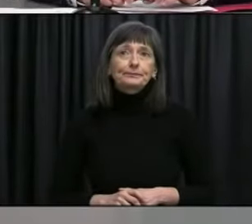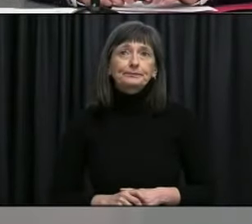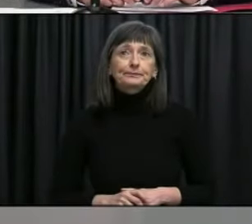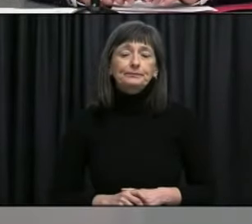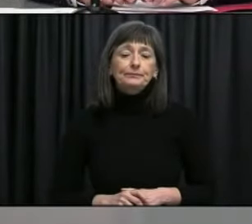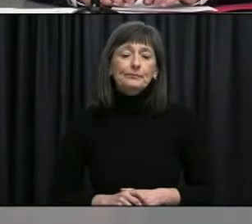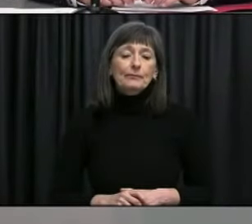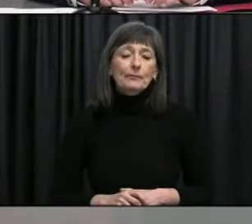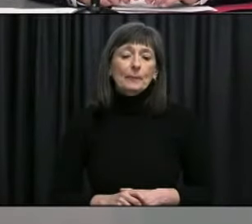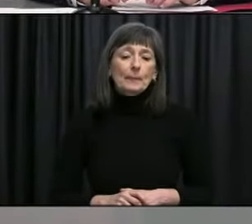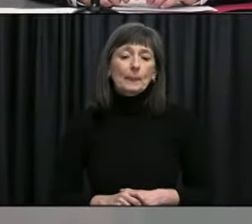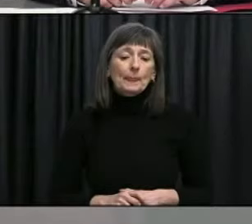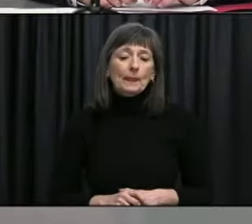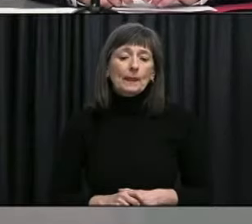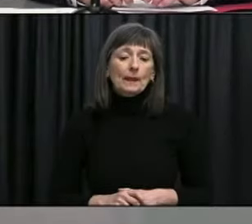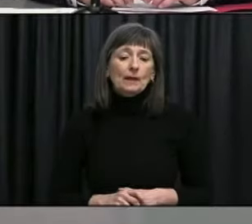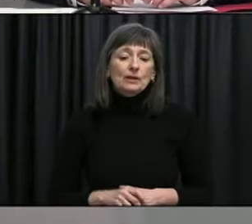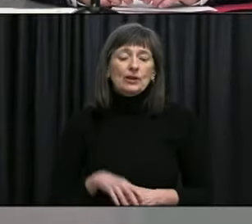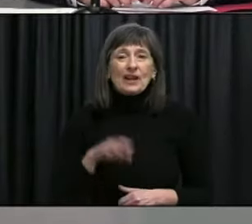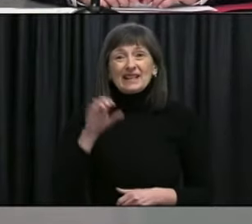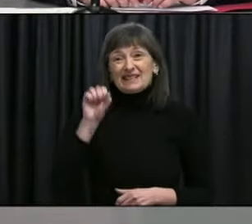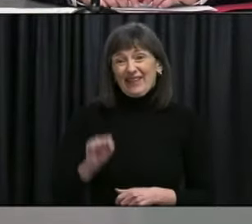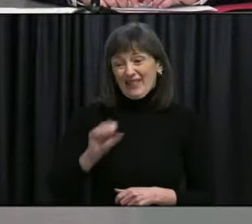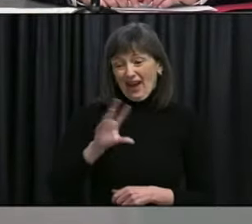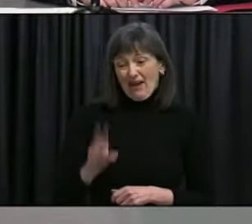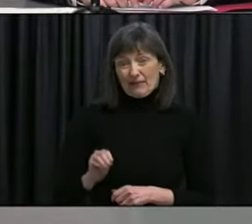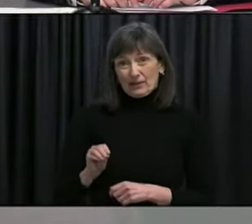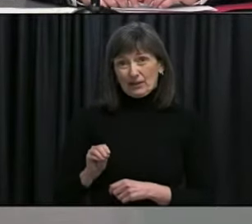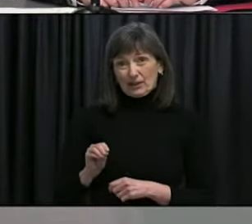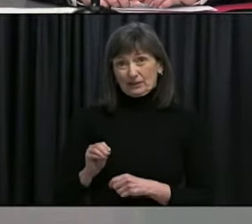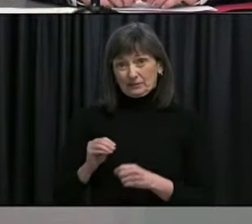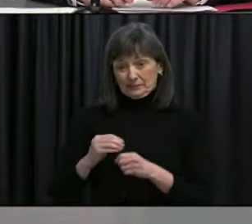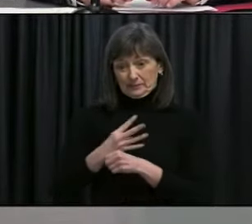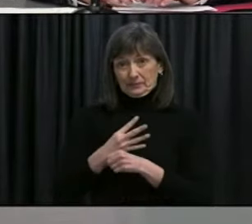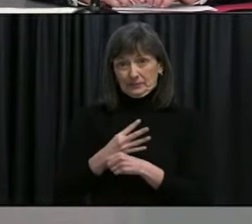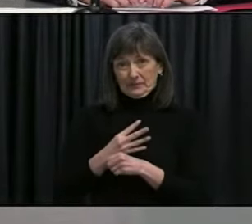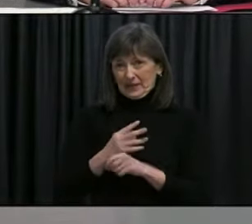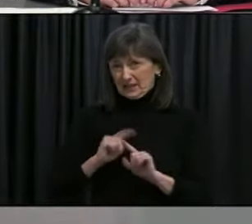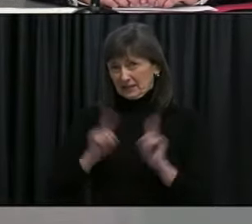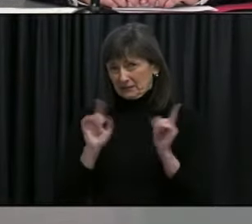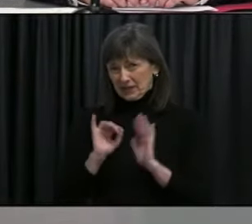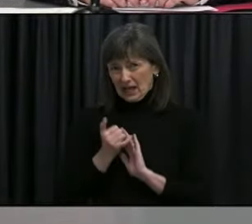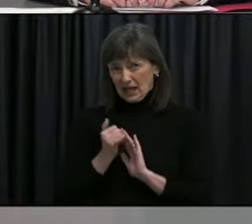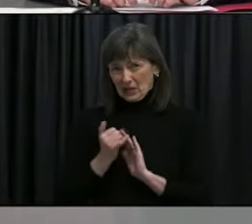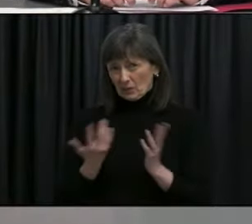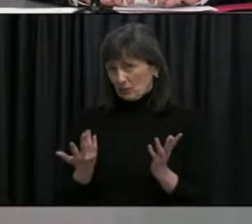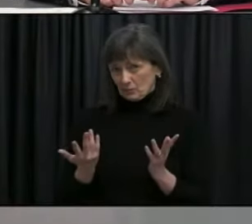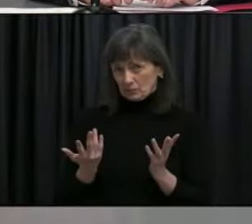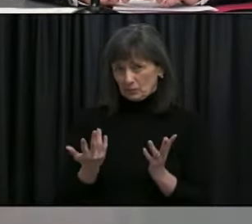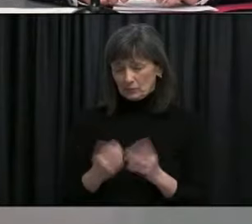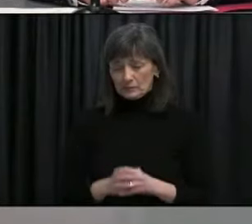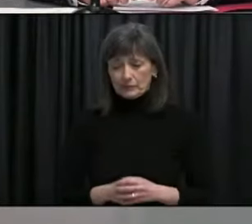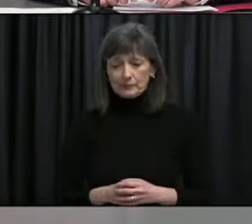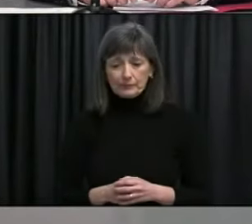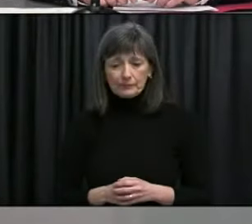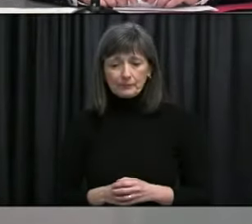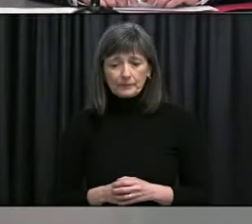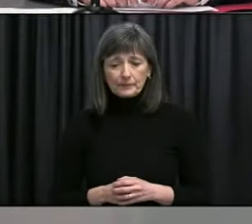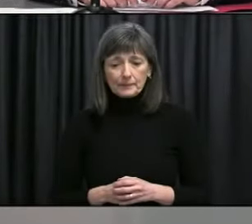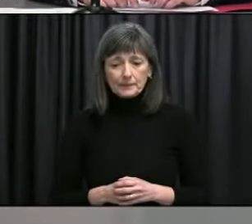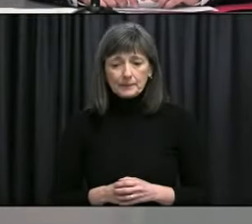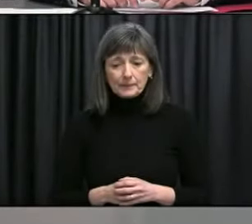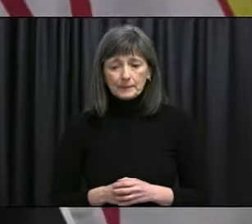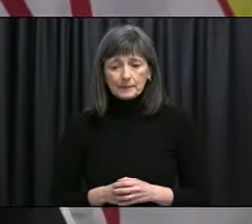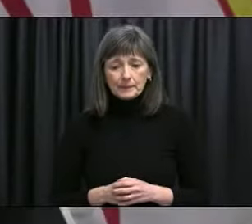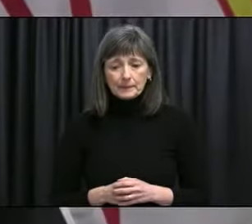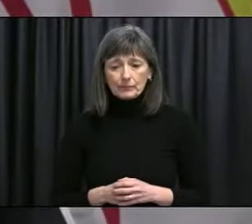And what do we know about this variant? Um, how is it different from the strains that we've already seen here? Um, so